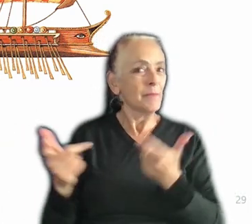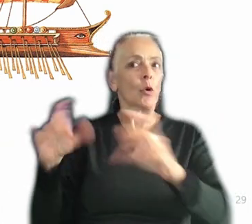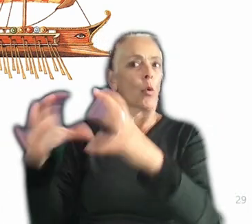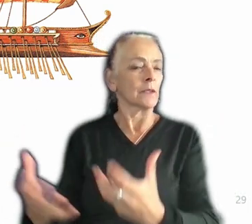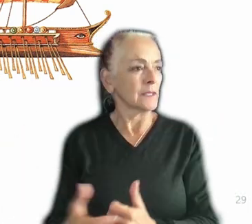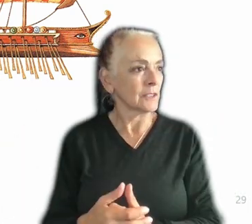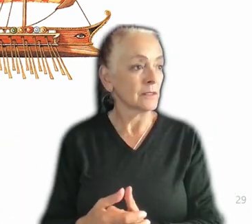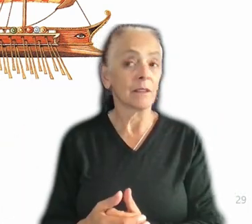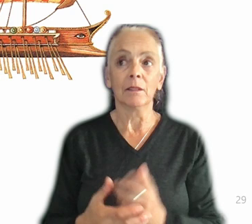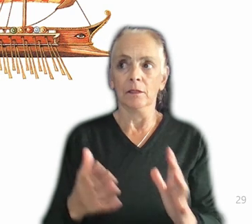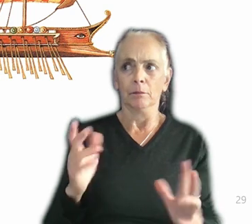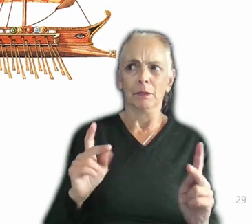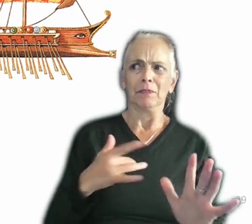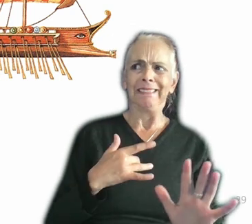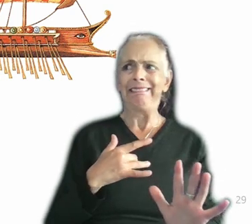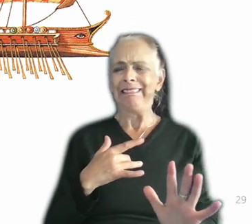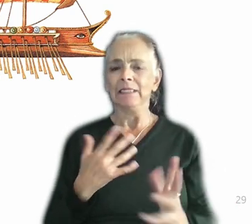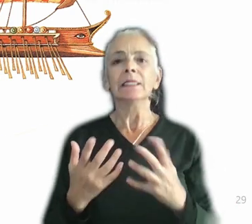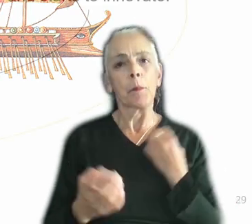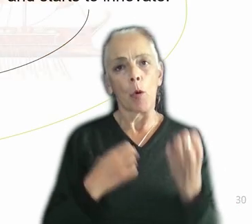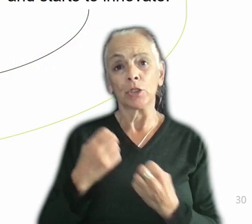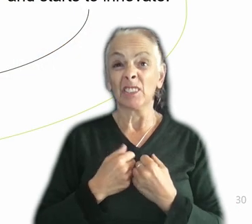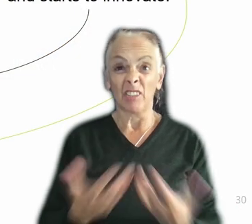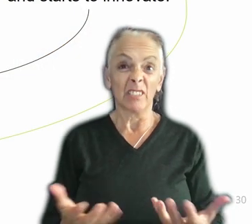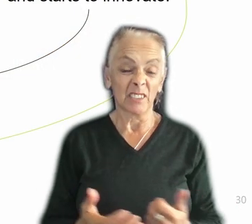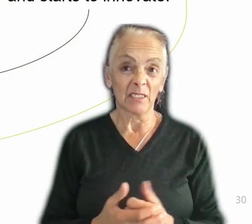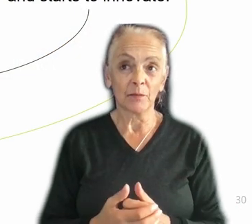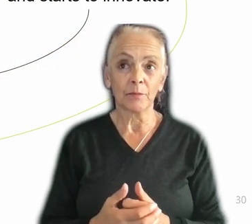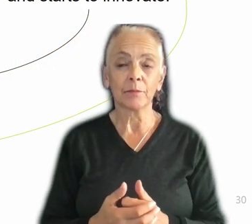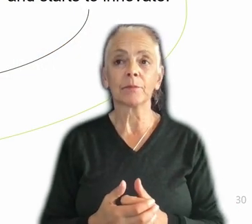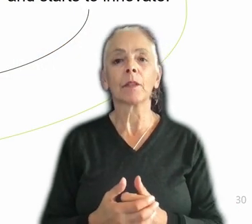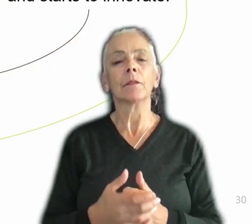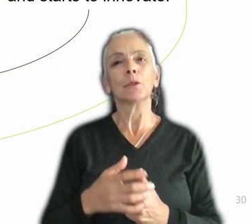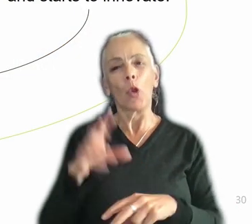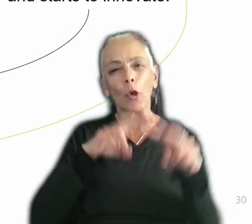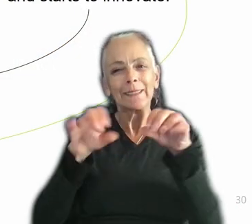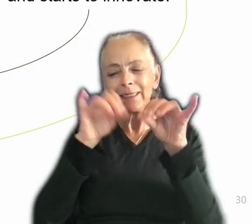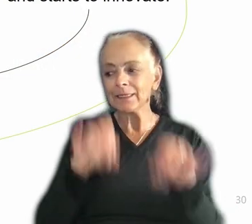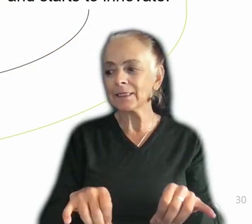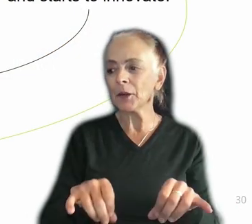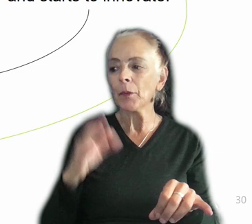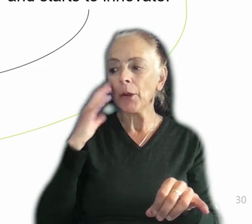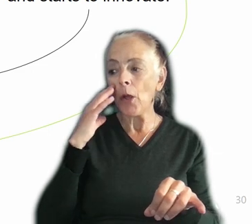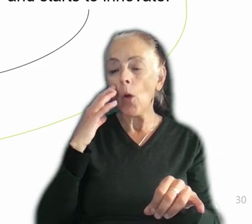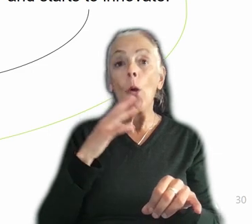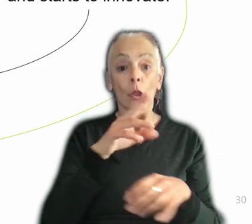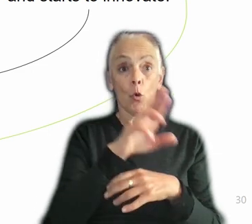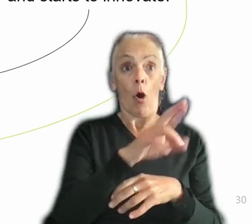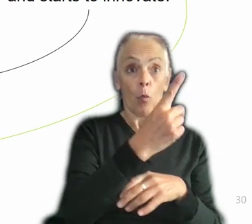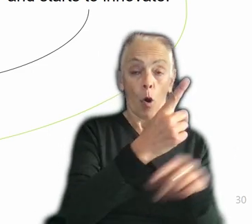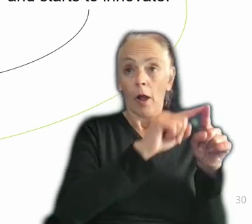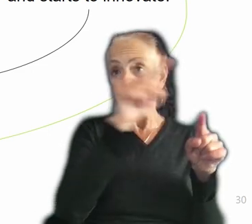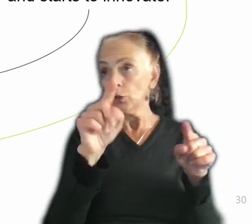And it brings on sort of the system sulk. So when we look at the sort of first growth curve that we're looking at, sort of UR1 to UR2, this is how it normally